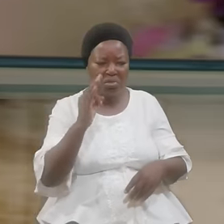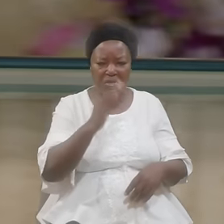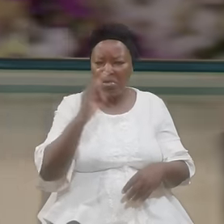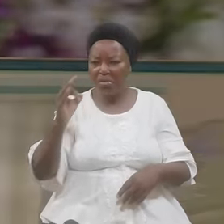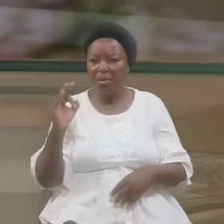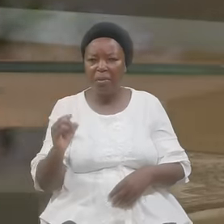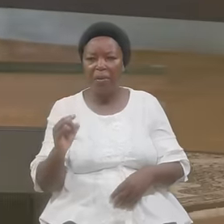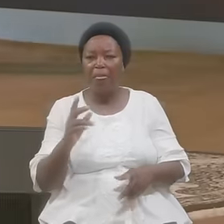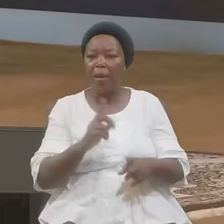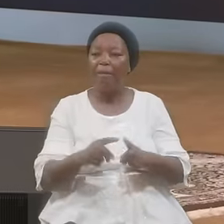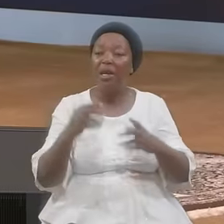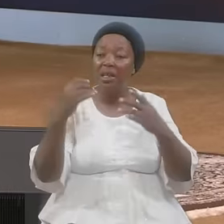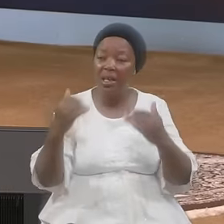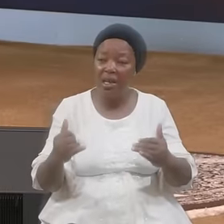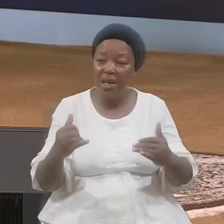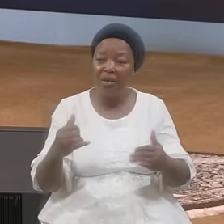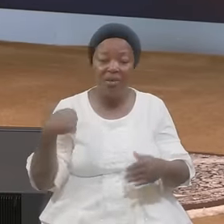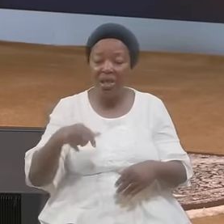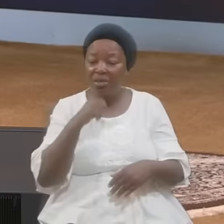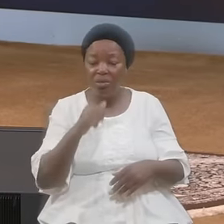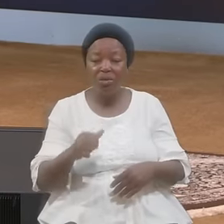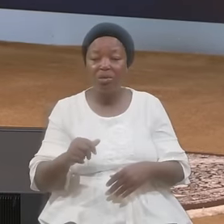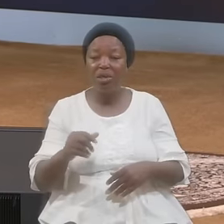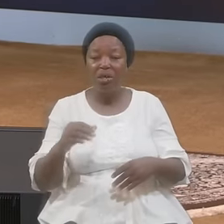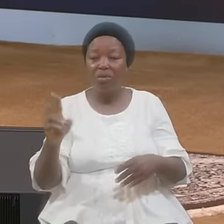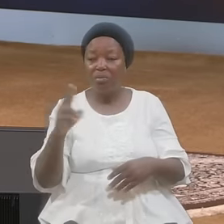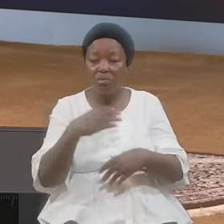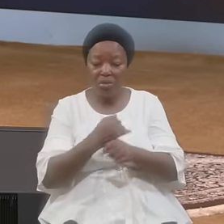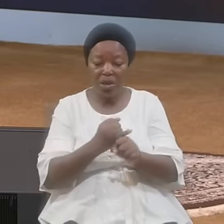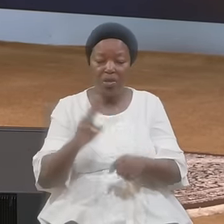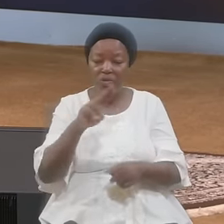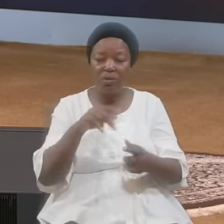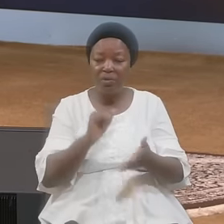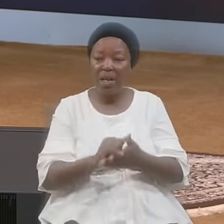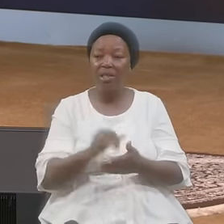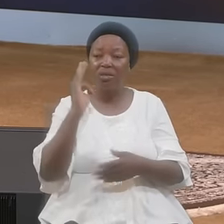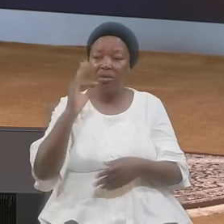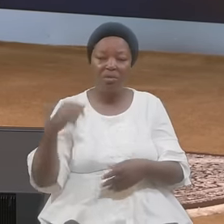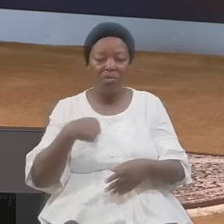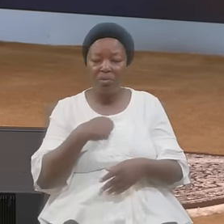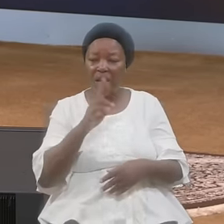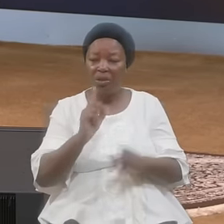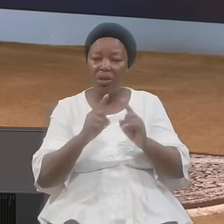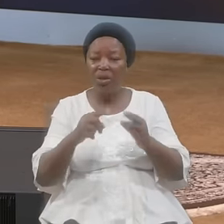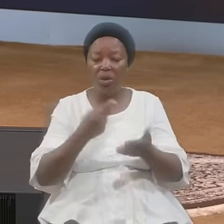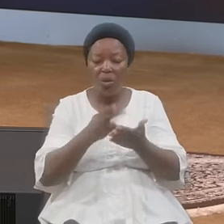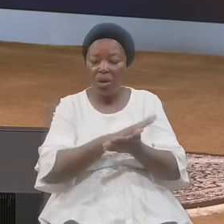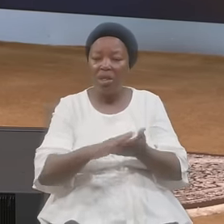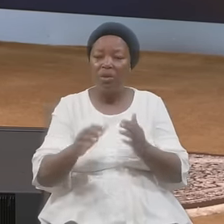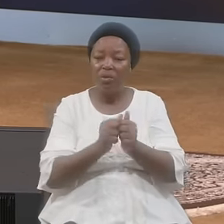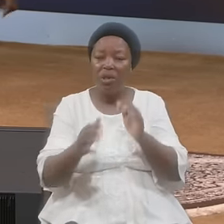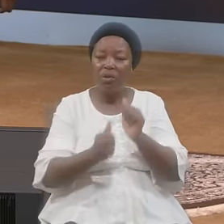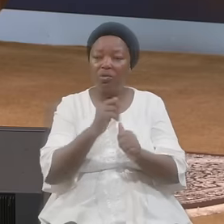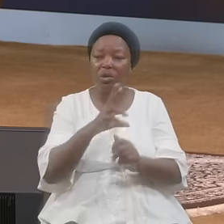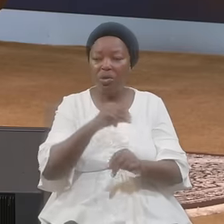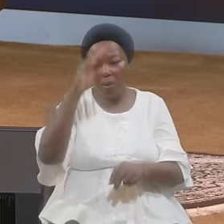But Now They Are Not Carrying Out That Doctrine But Talking Holiness Without Which No Man Shall Save The Lord